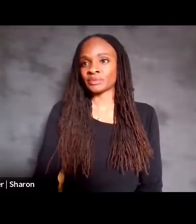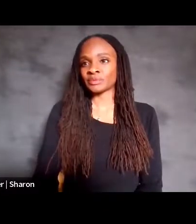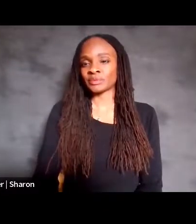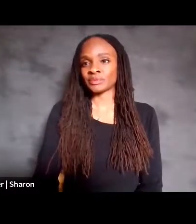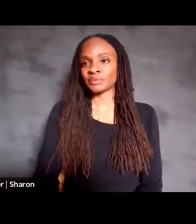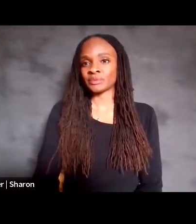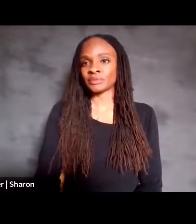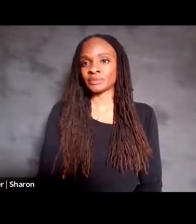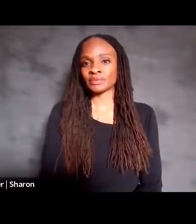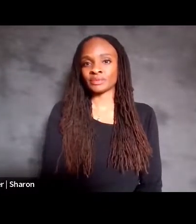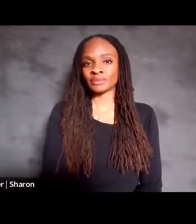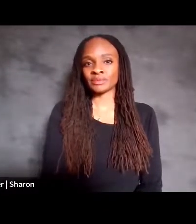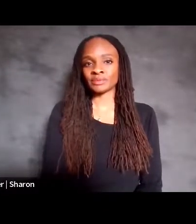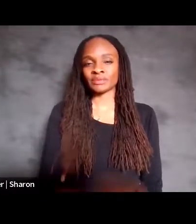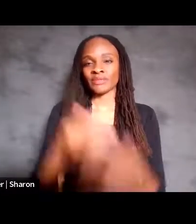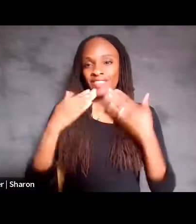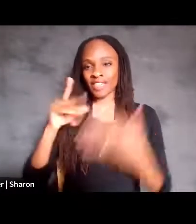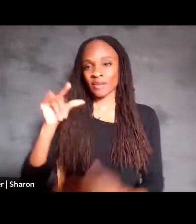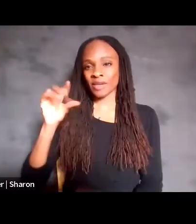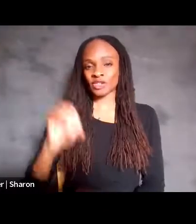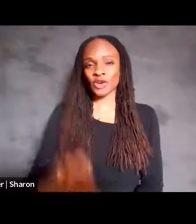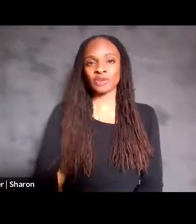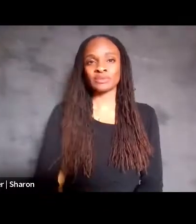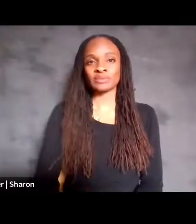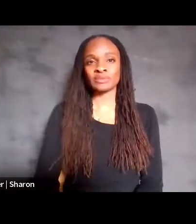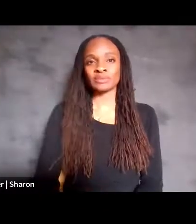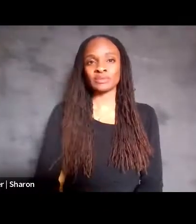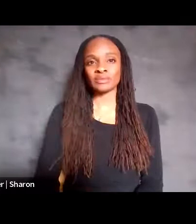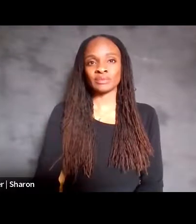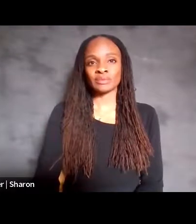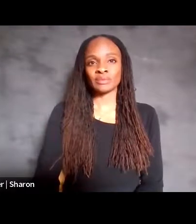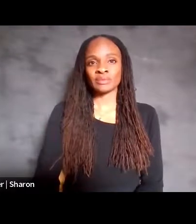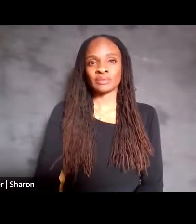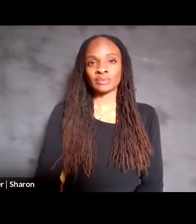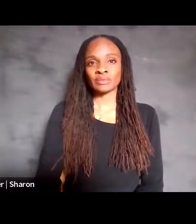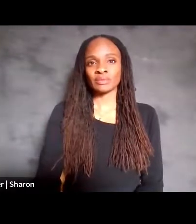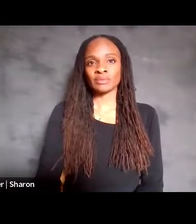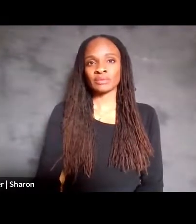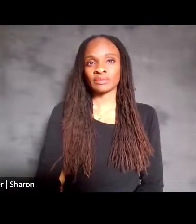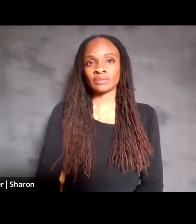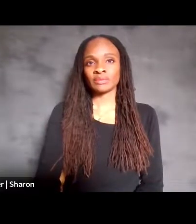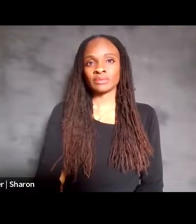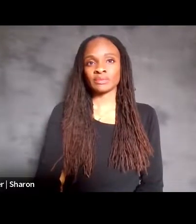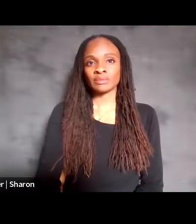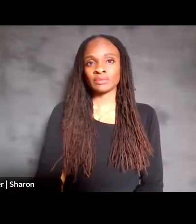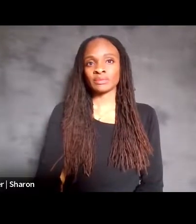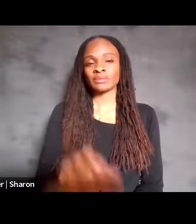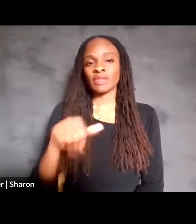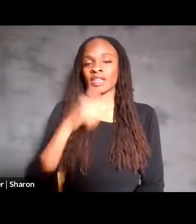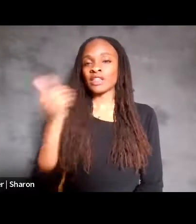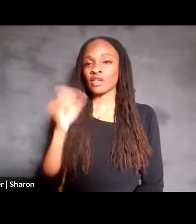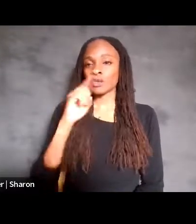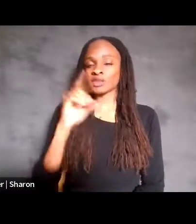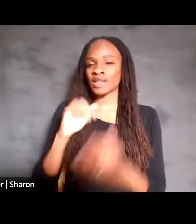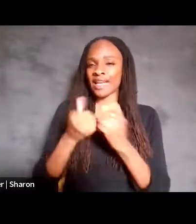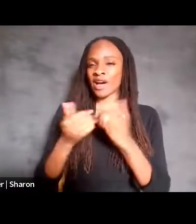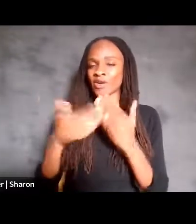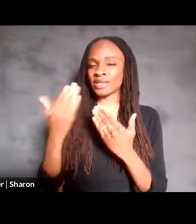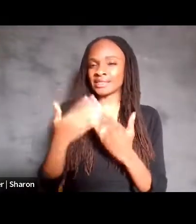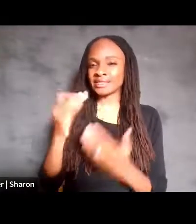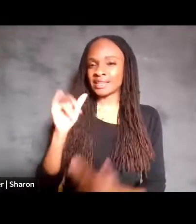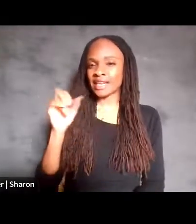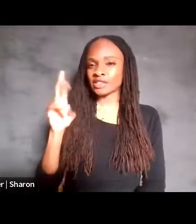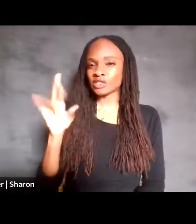Thank you, Pancho. Another question is how easy is the interface to position slash setup by